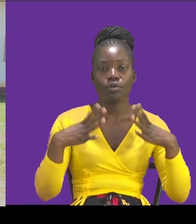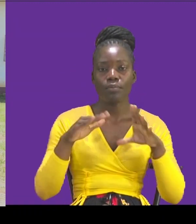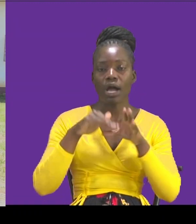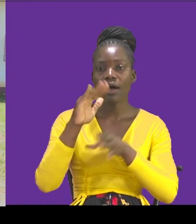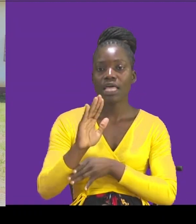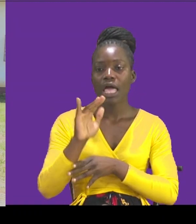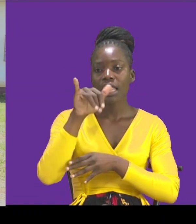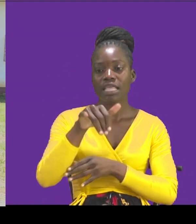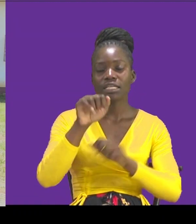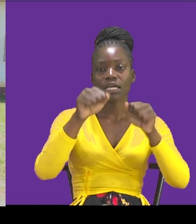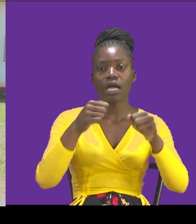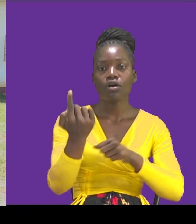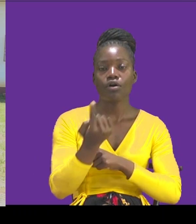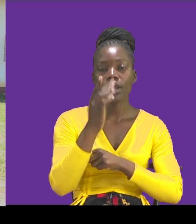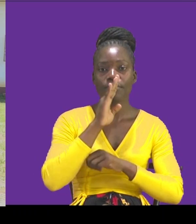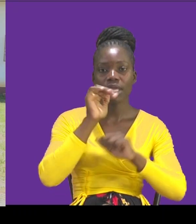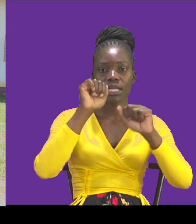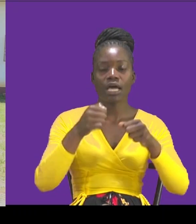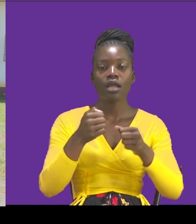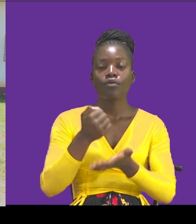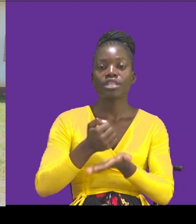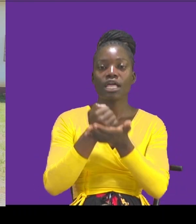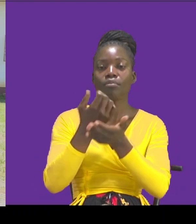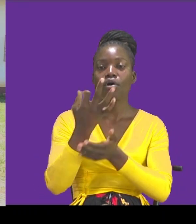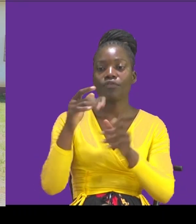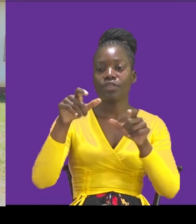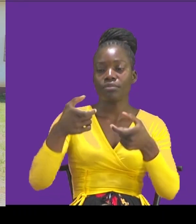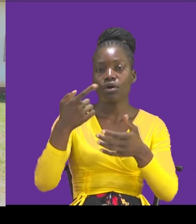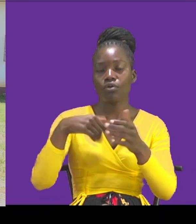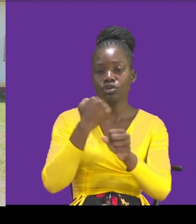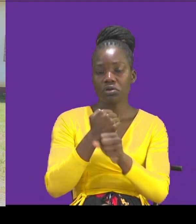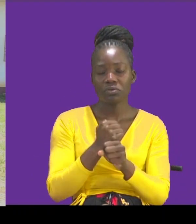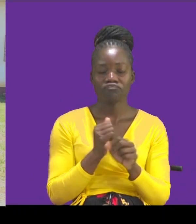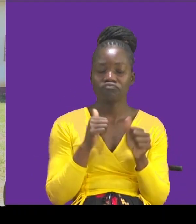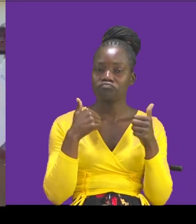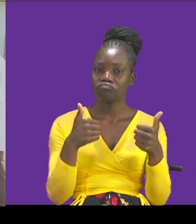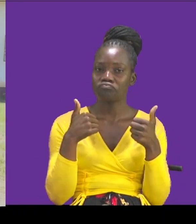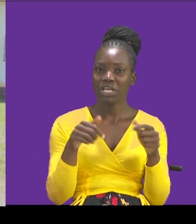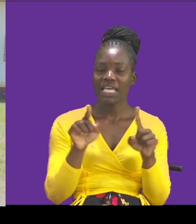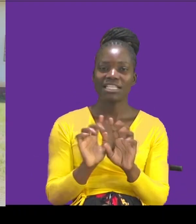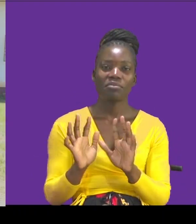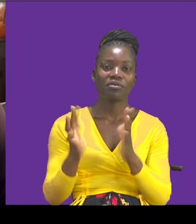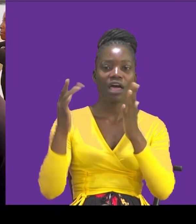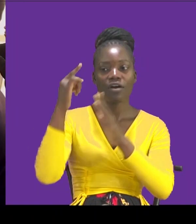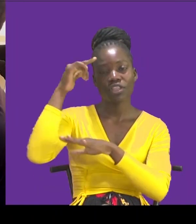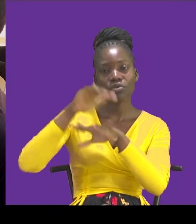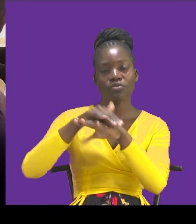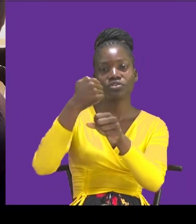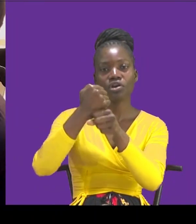that can only be done with the help of the media. So what you're doing is commendable and congratulations for the good job.